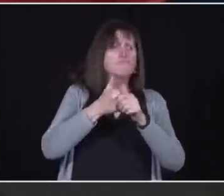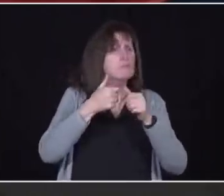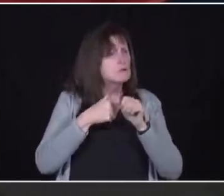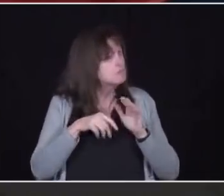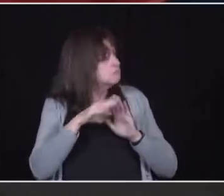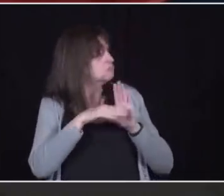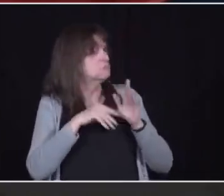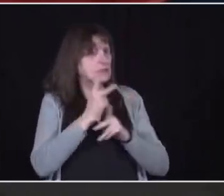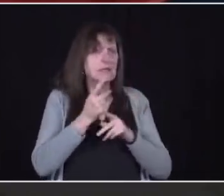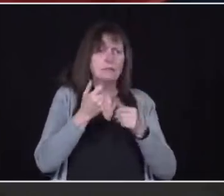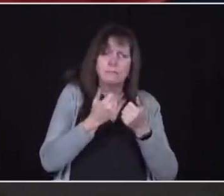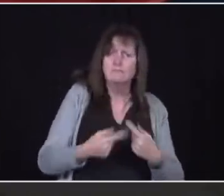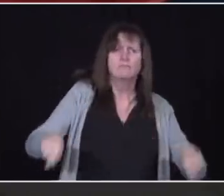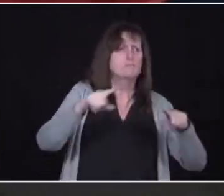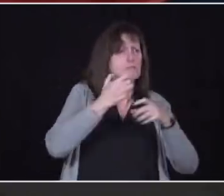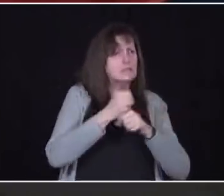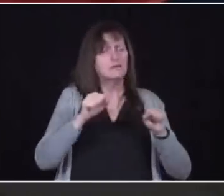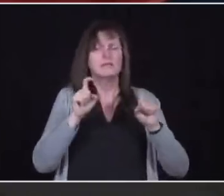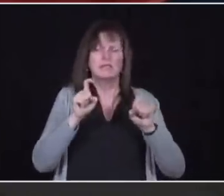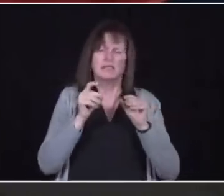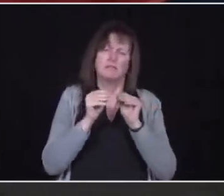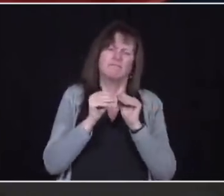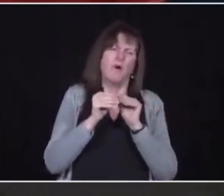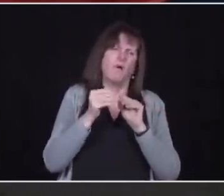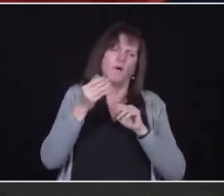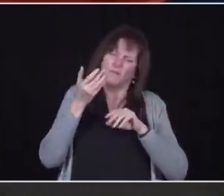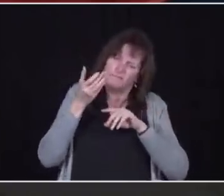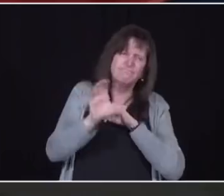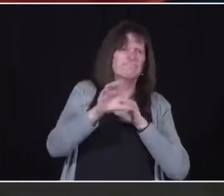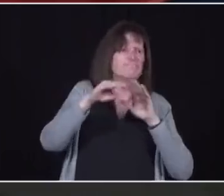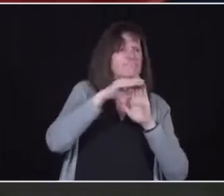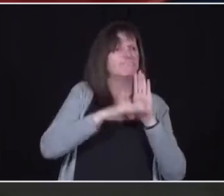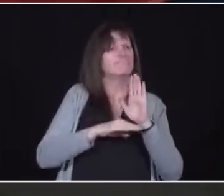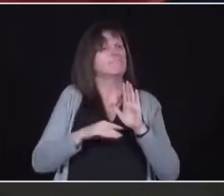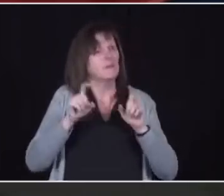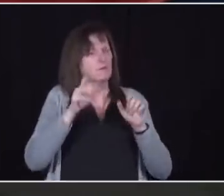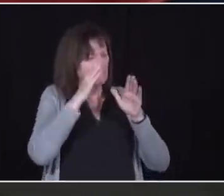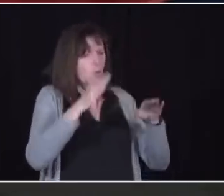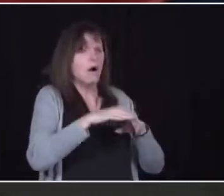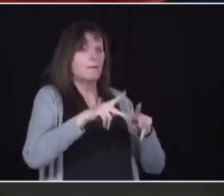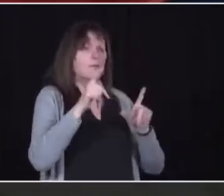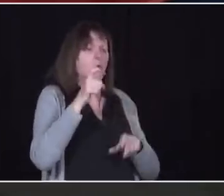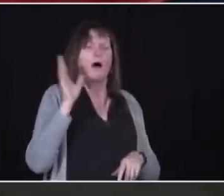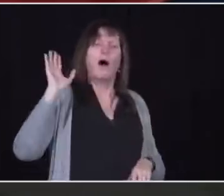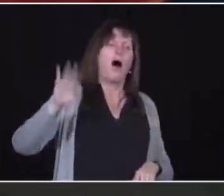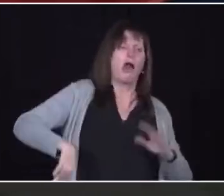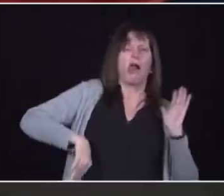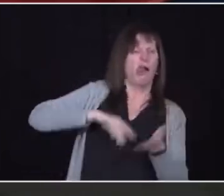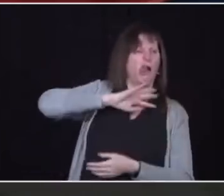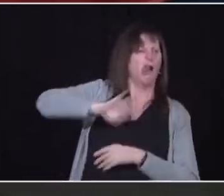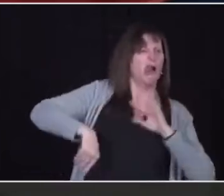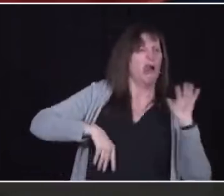step-up enforcement. We need to focus on those who are deliberately putting others at risk by ignoring the stay-at-home